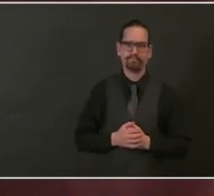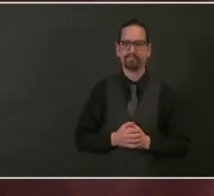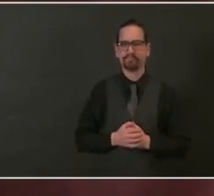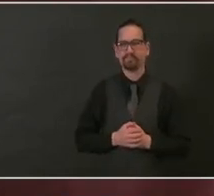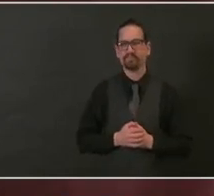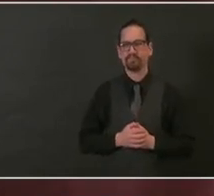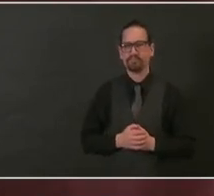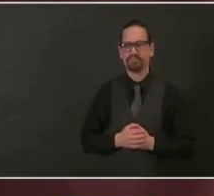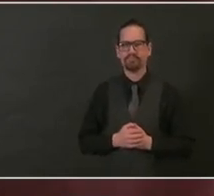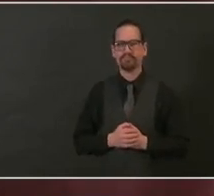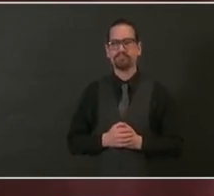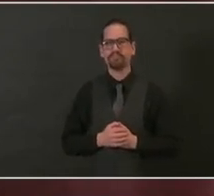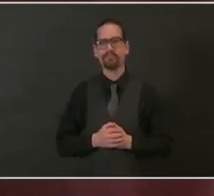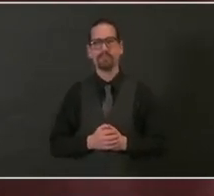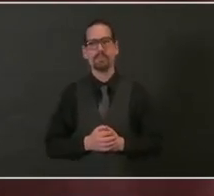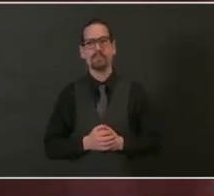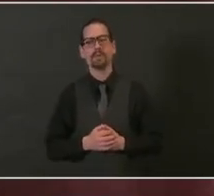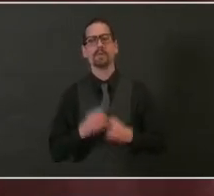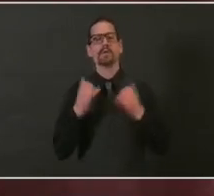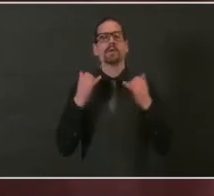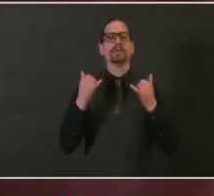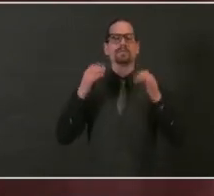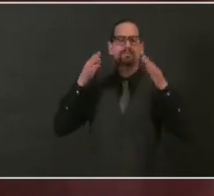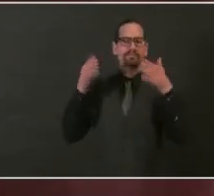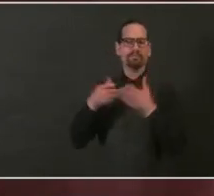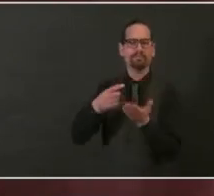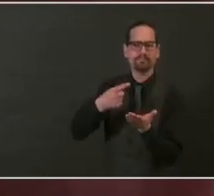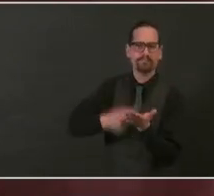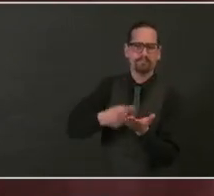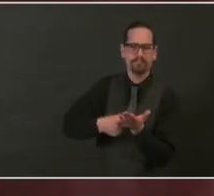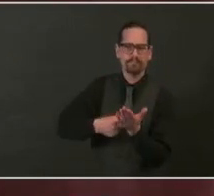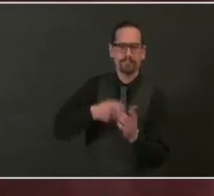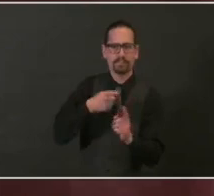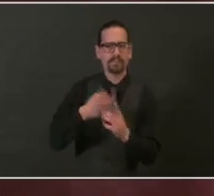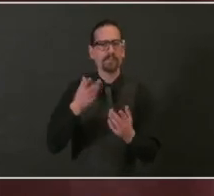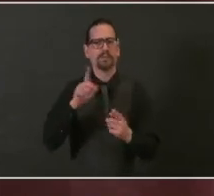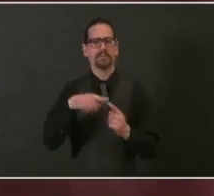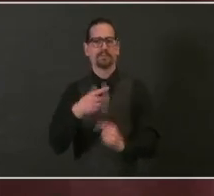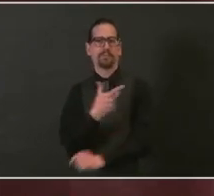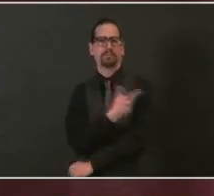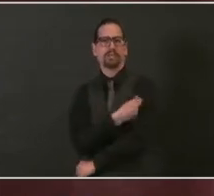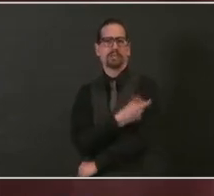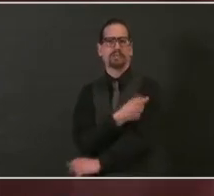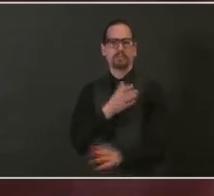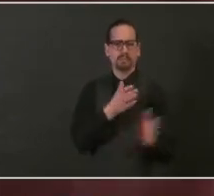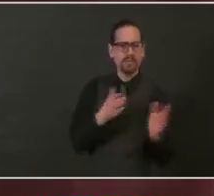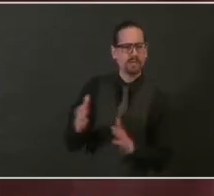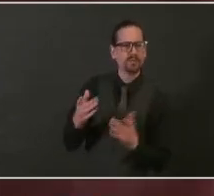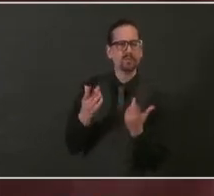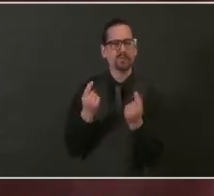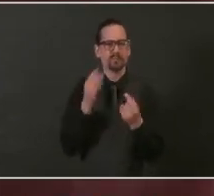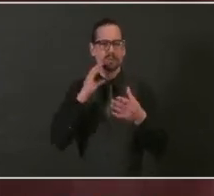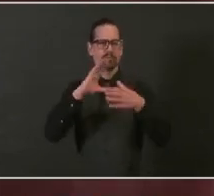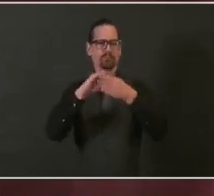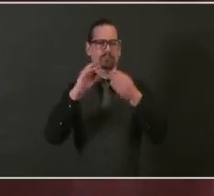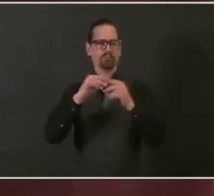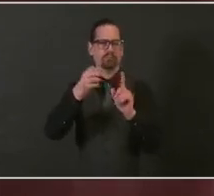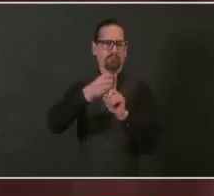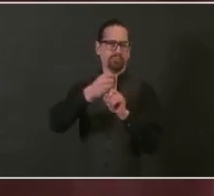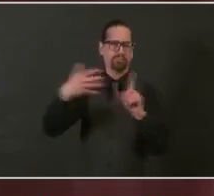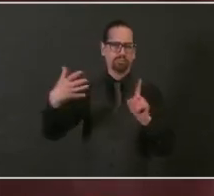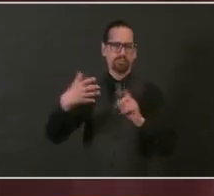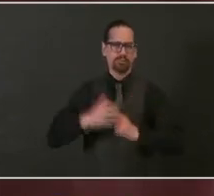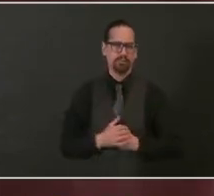Shifting gears to our vaccination campaign overall, since making the transition to a primarily age